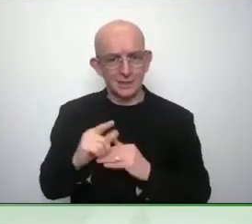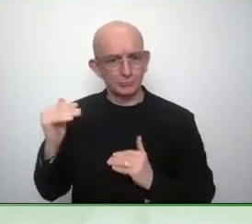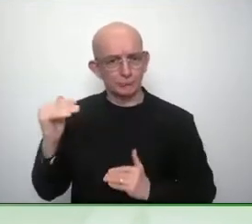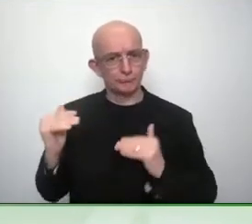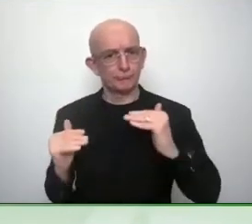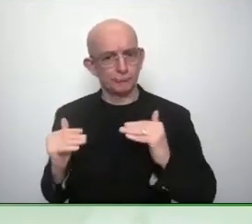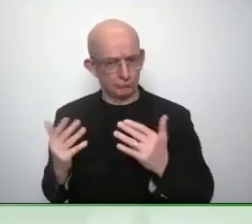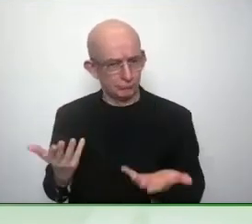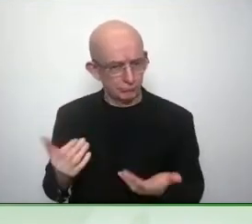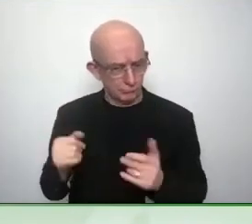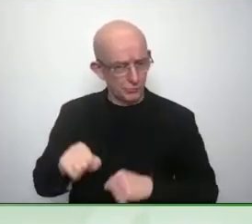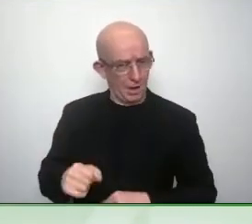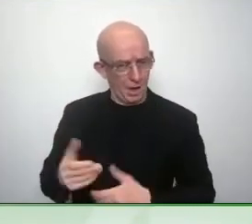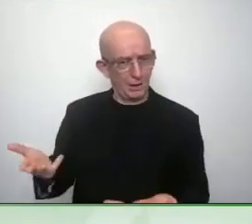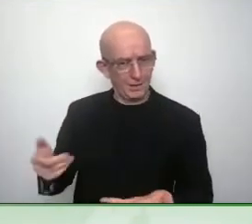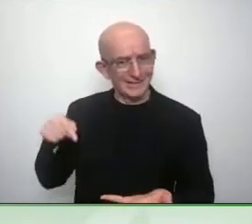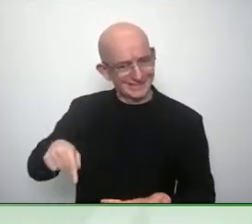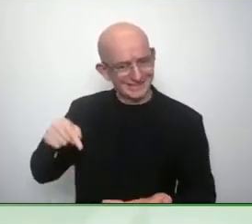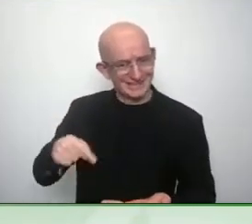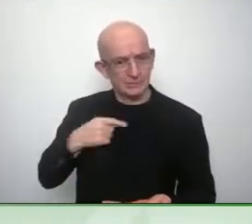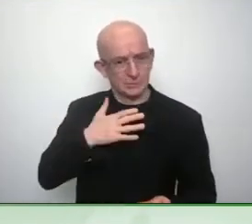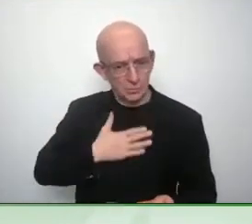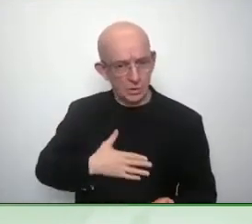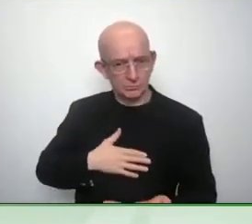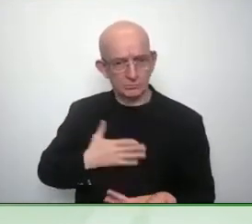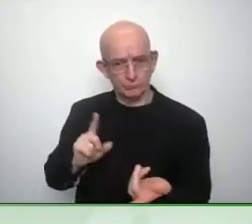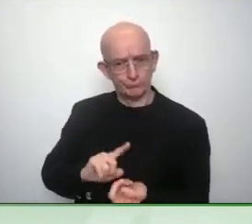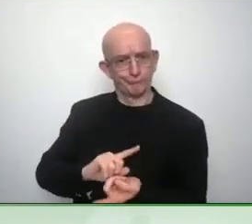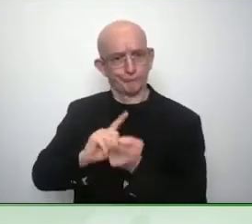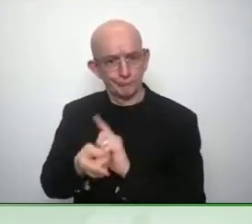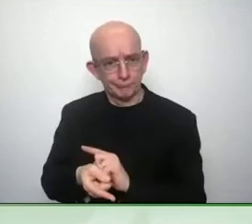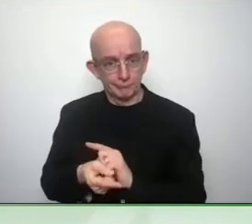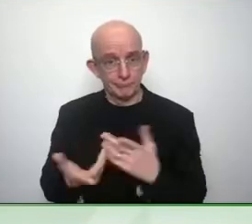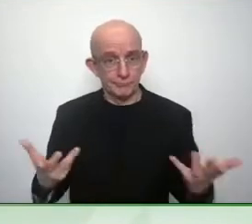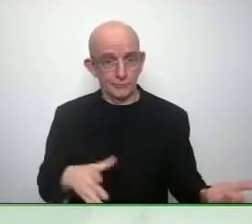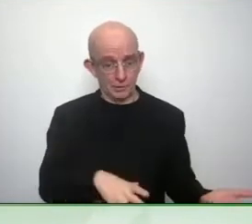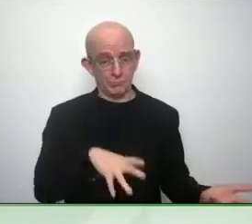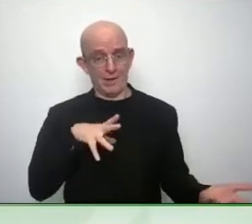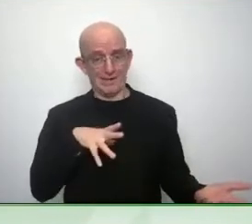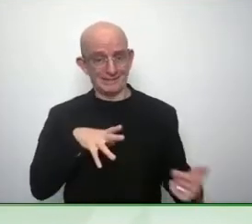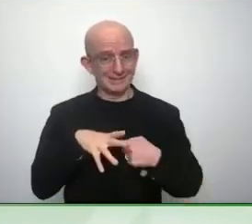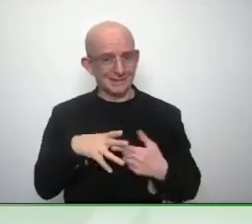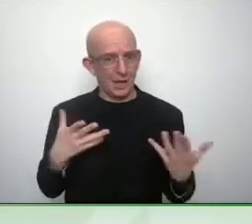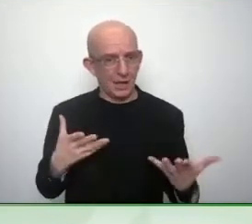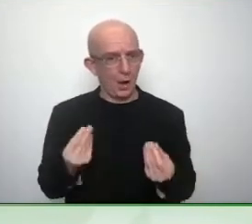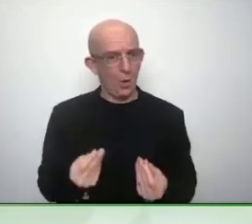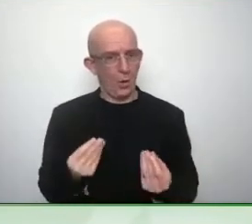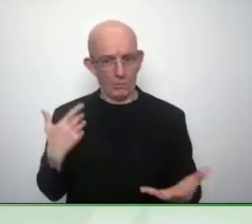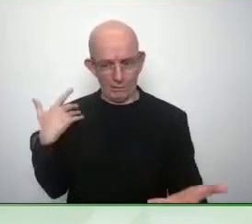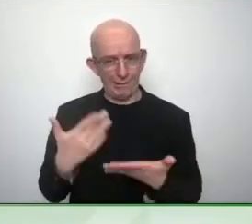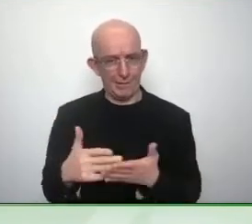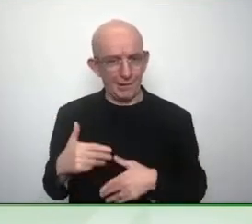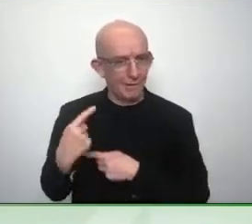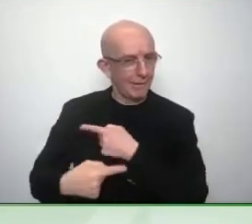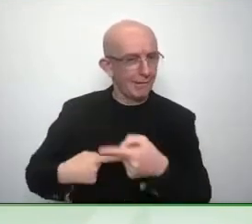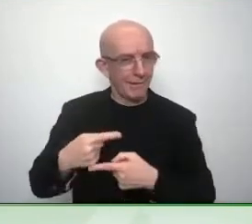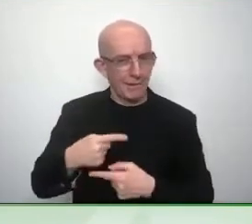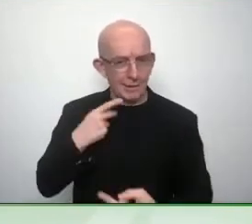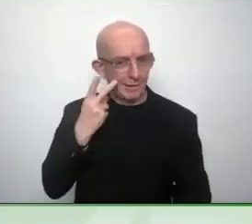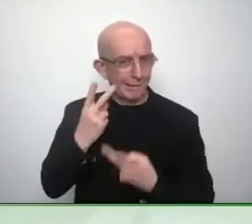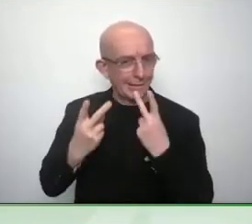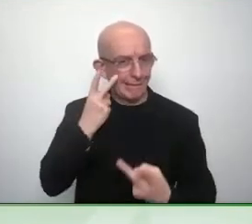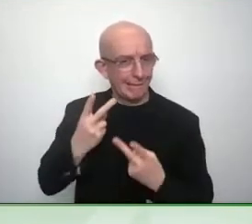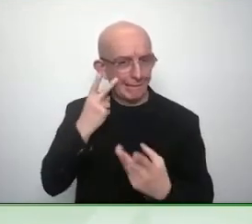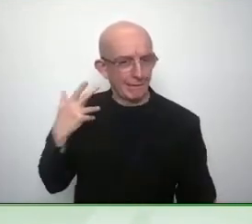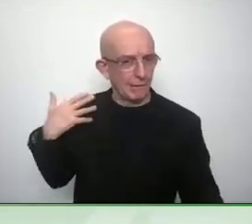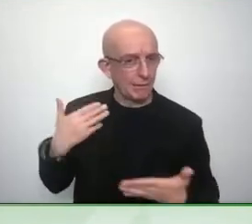because it is normal and so um one more thing that I want to say about pride that also Caroline LeMondre obviously